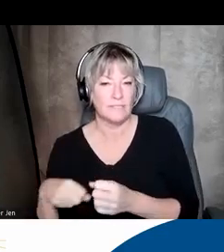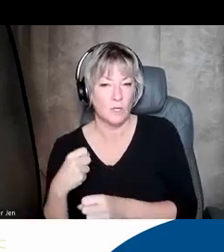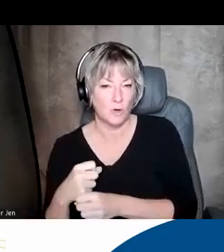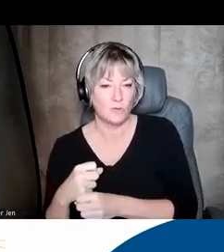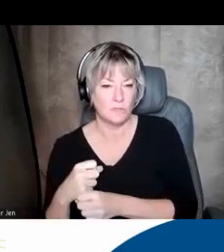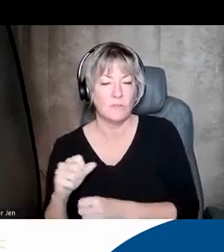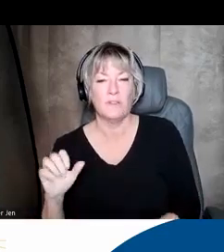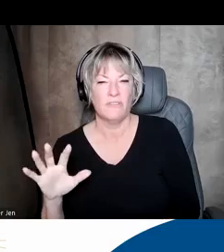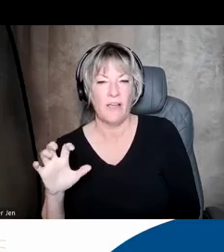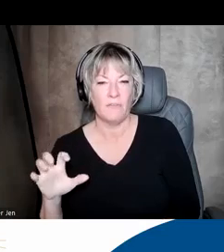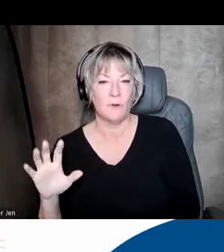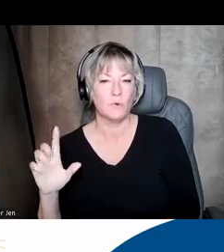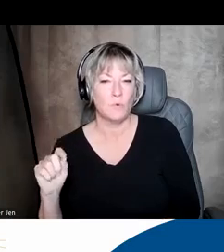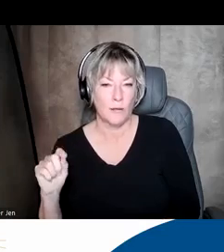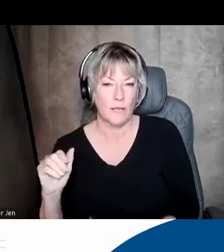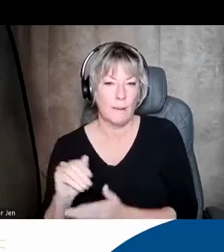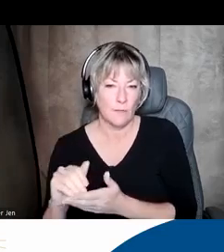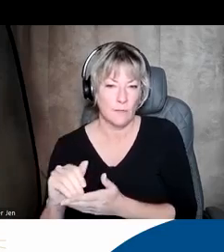which was $520 million.